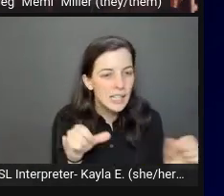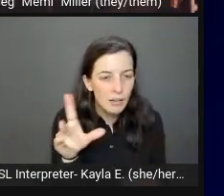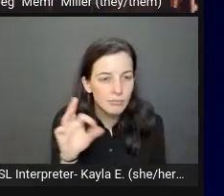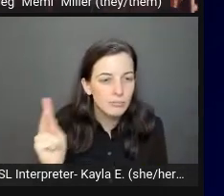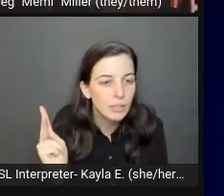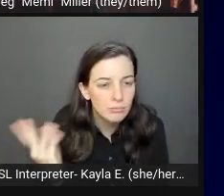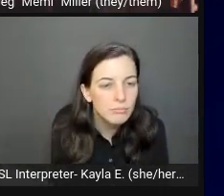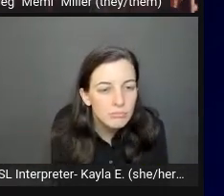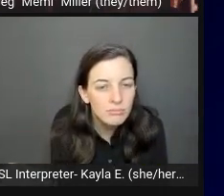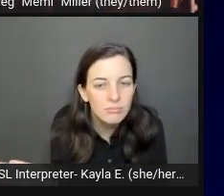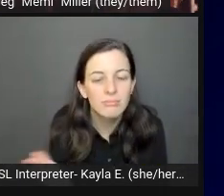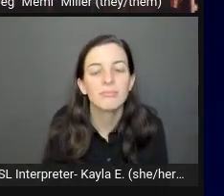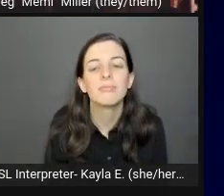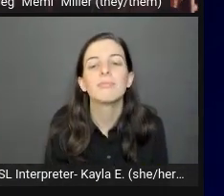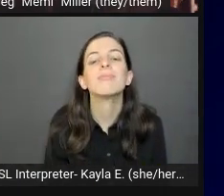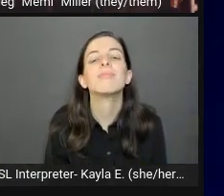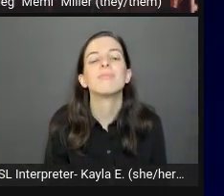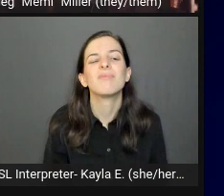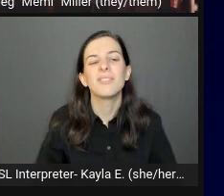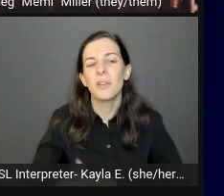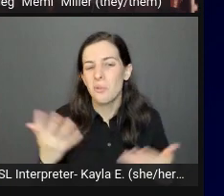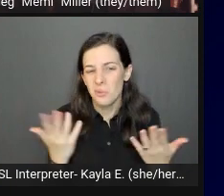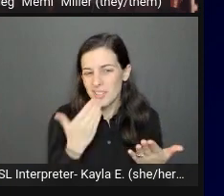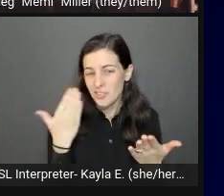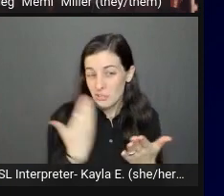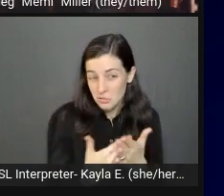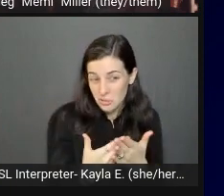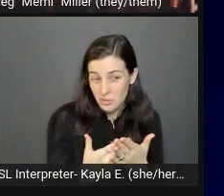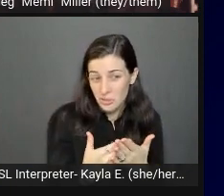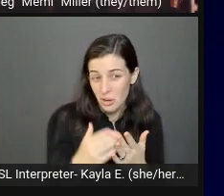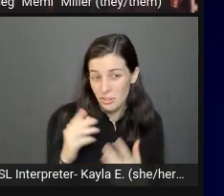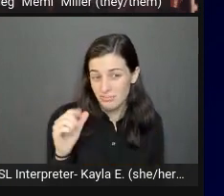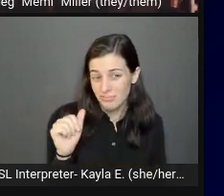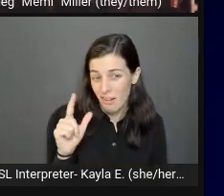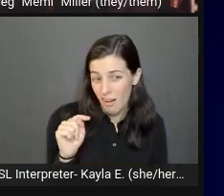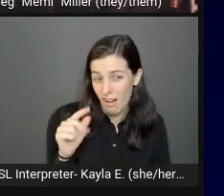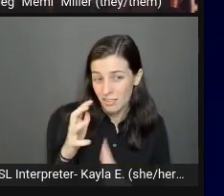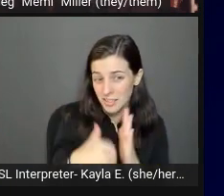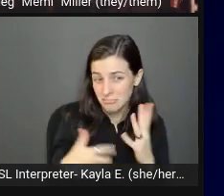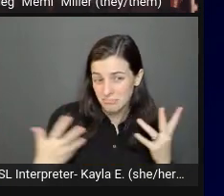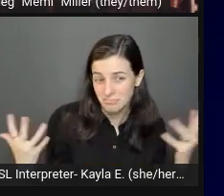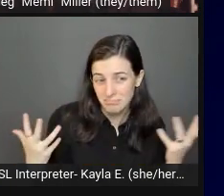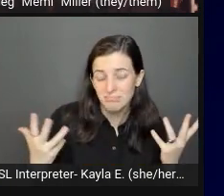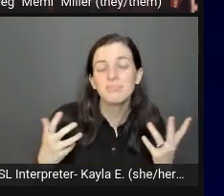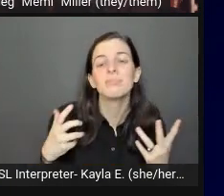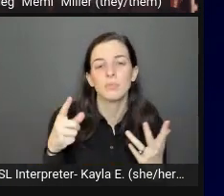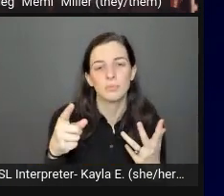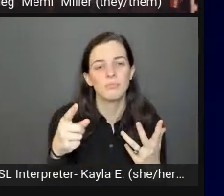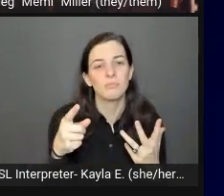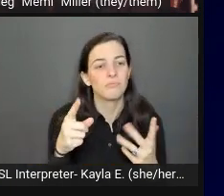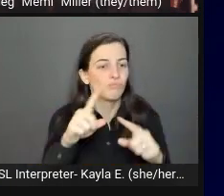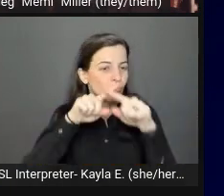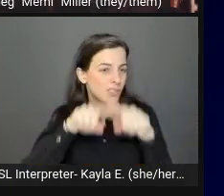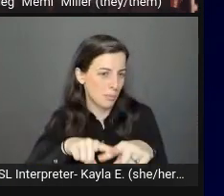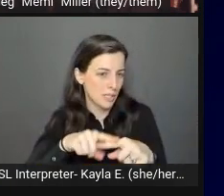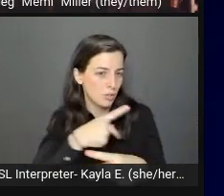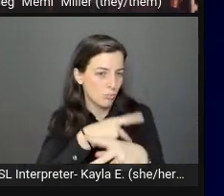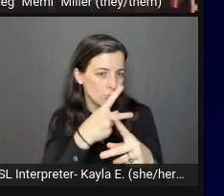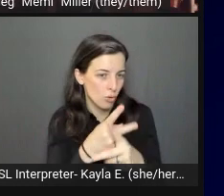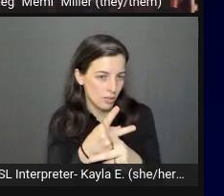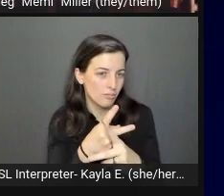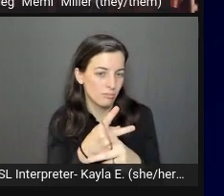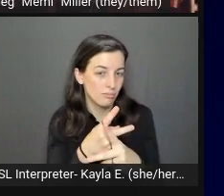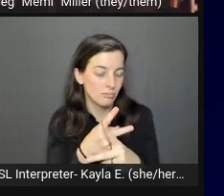text? That highly depends on the product. But you want to visually describe it in a way that is actually useful while reducing